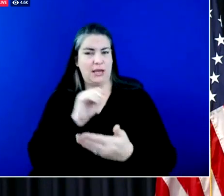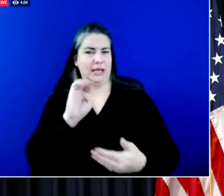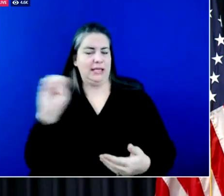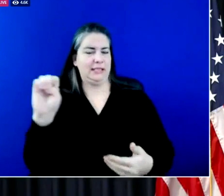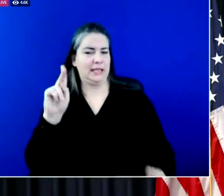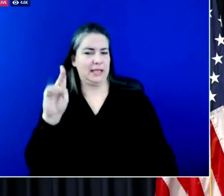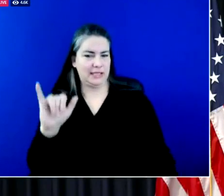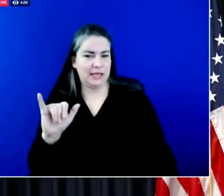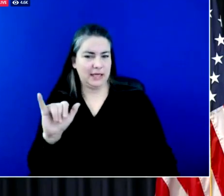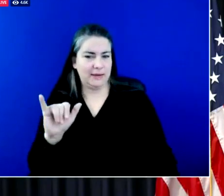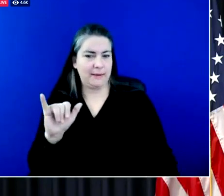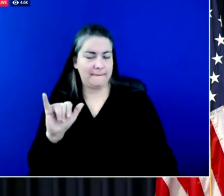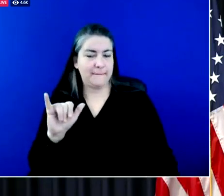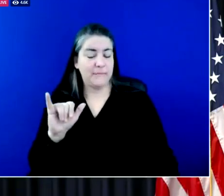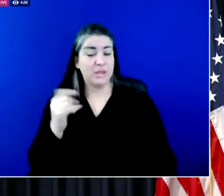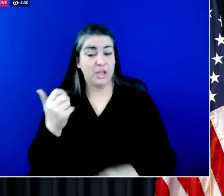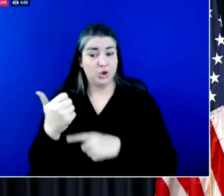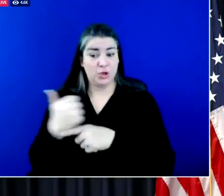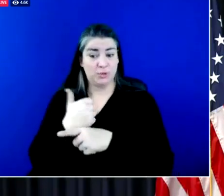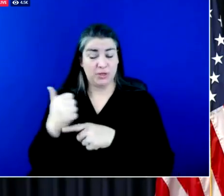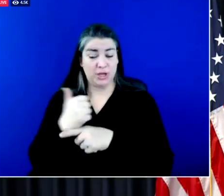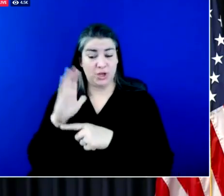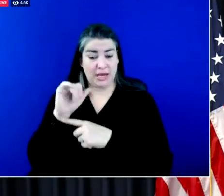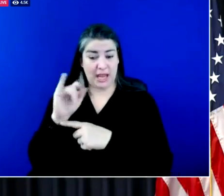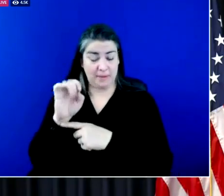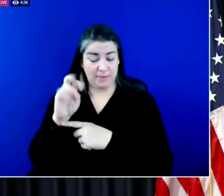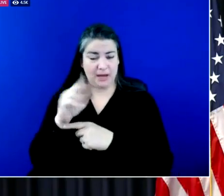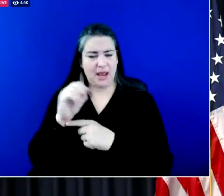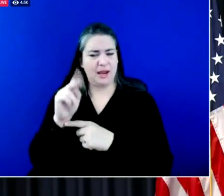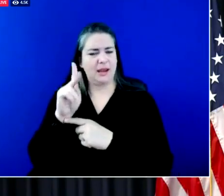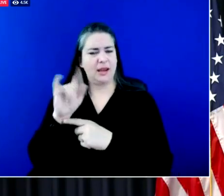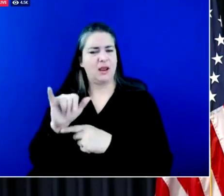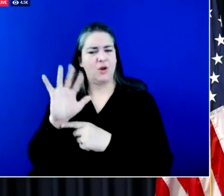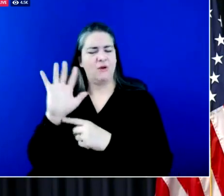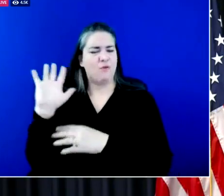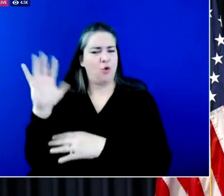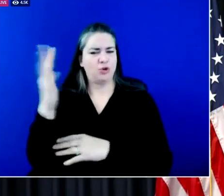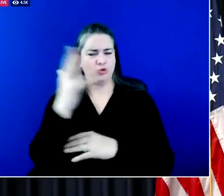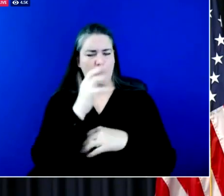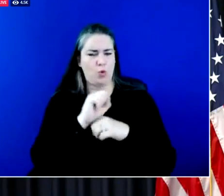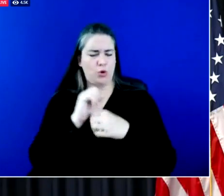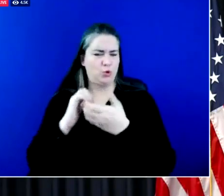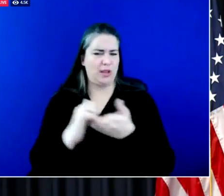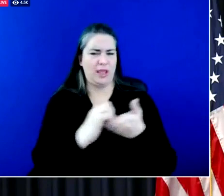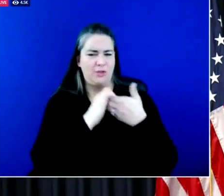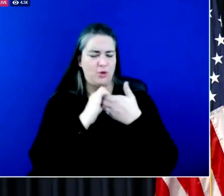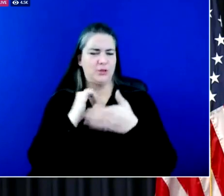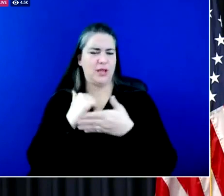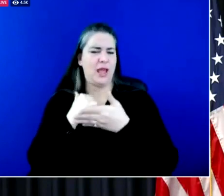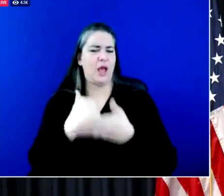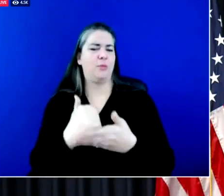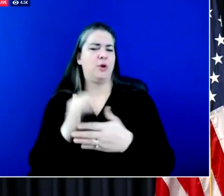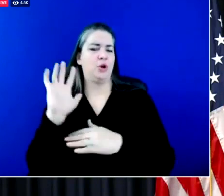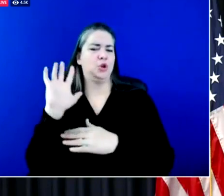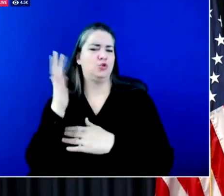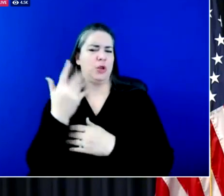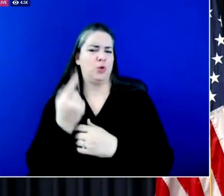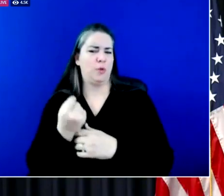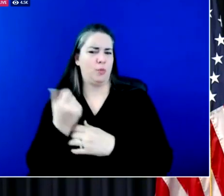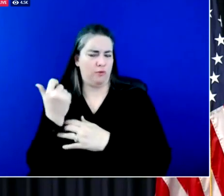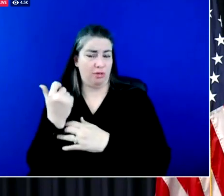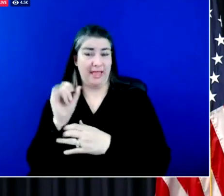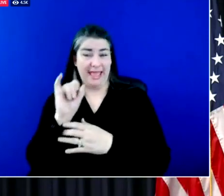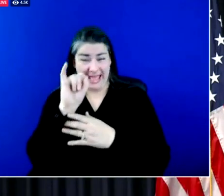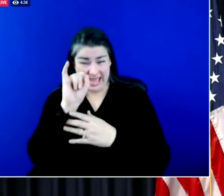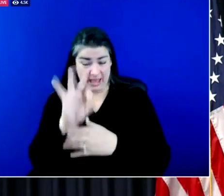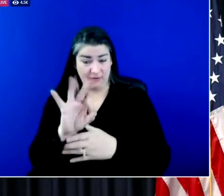The Transportation Cabinet and the Kentucky Division of Forestry have been working together to aid in tree removal. If you must travel,